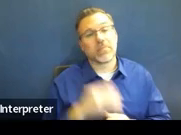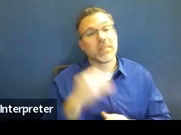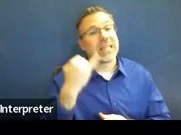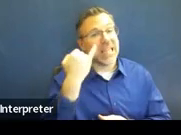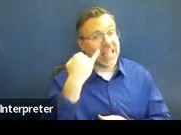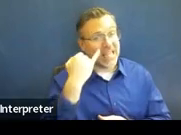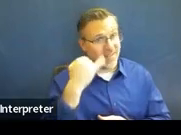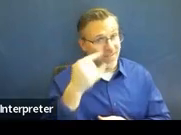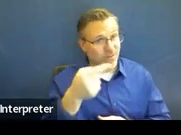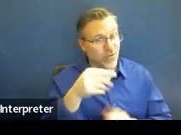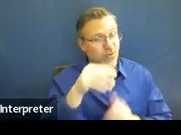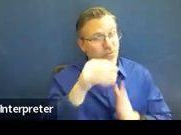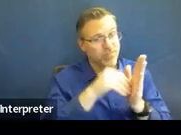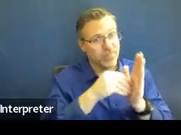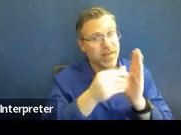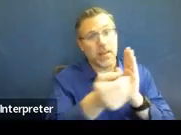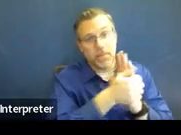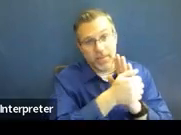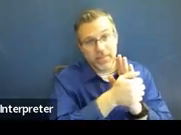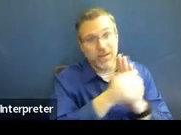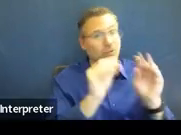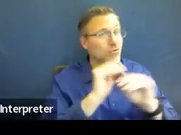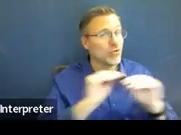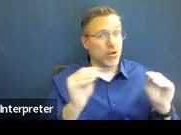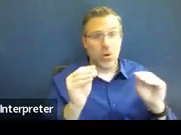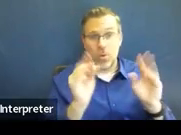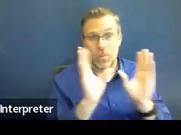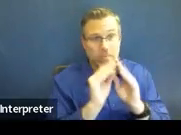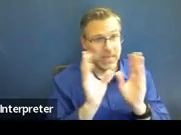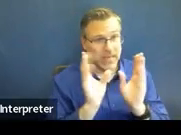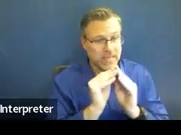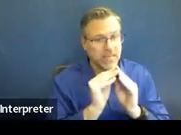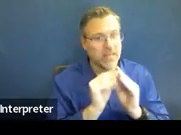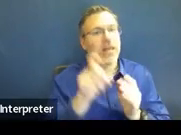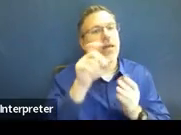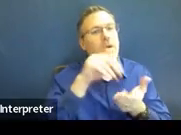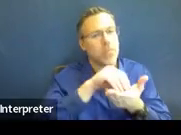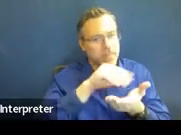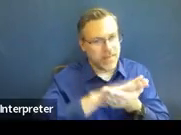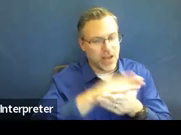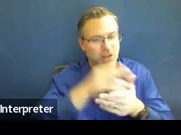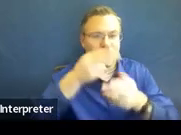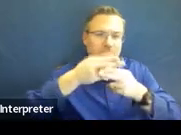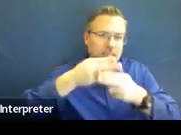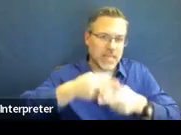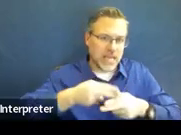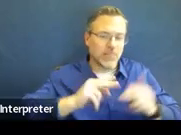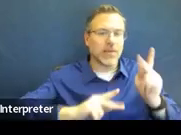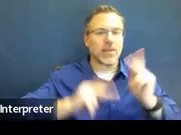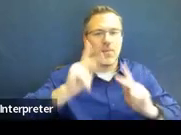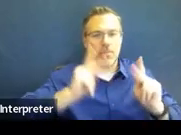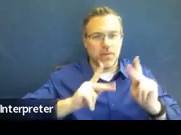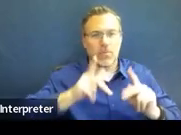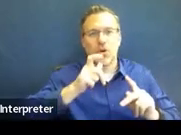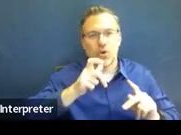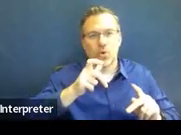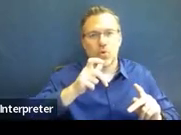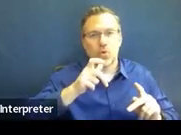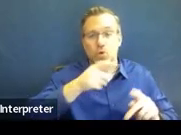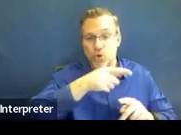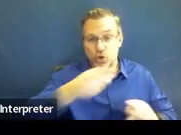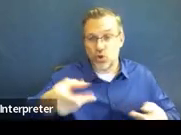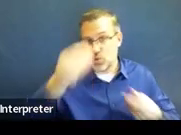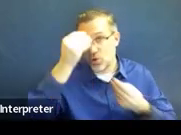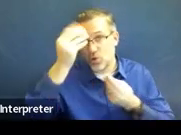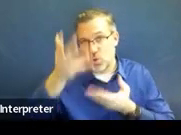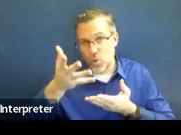amendment, and there was no meeting, you want to record the names of the people that were informed of the decisions, and the